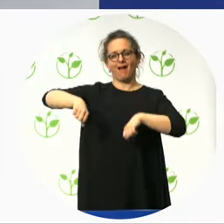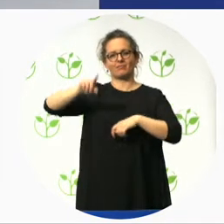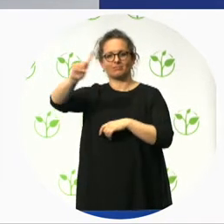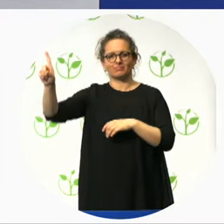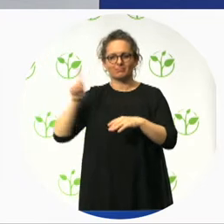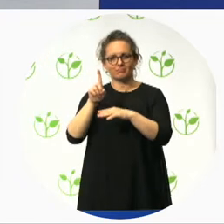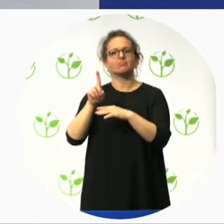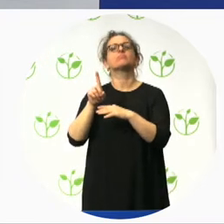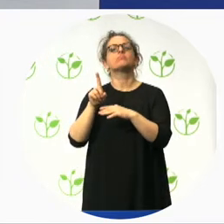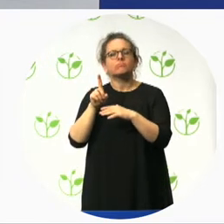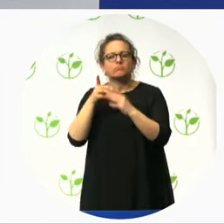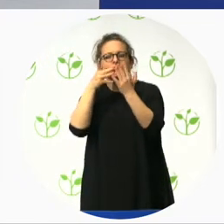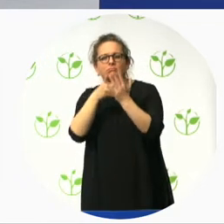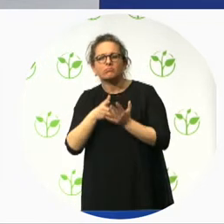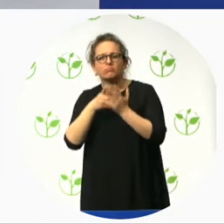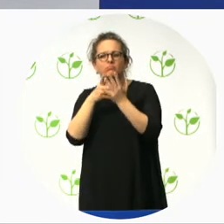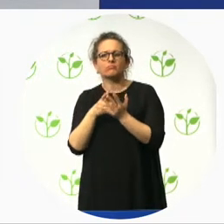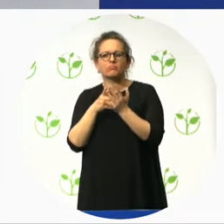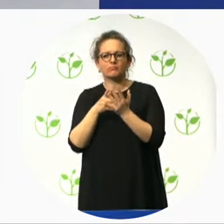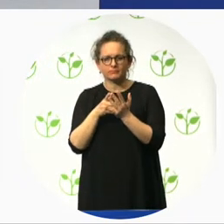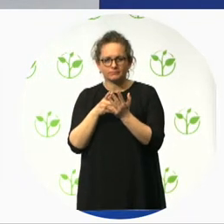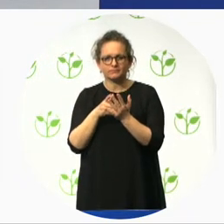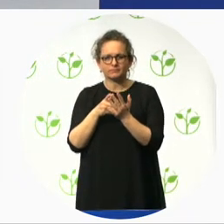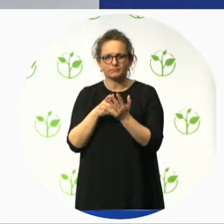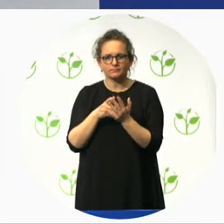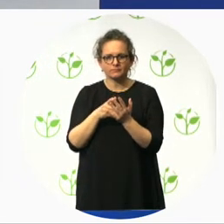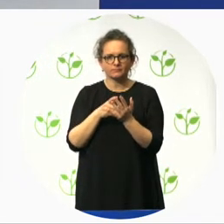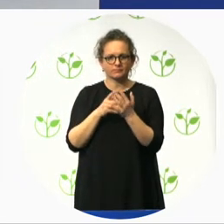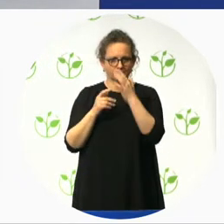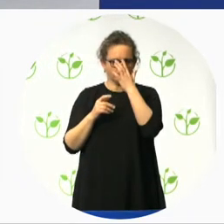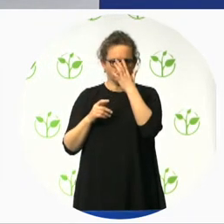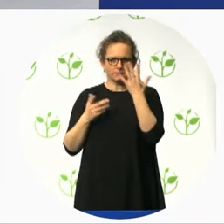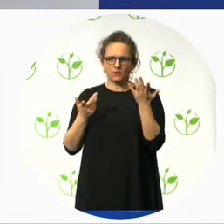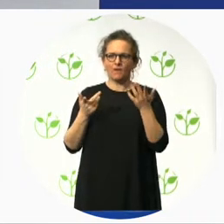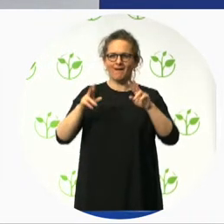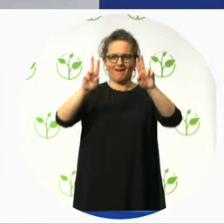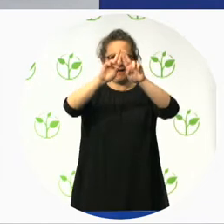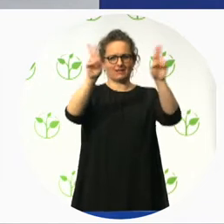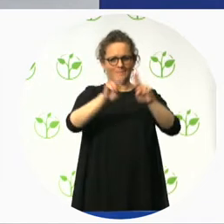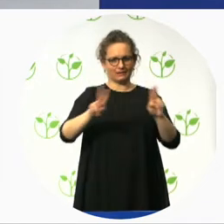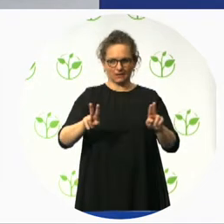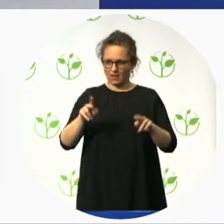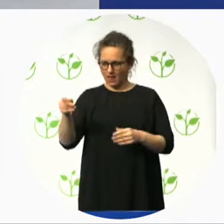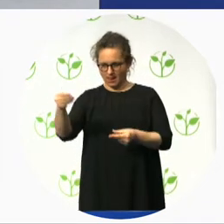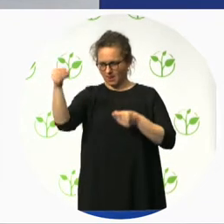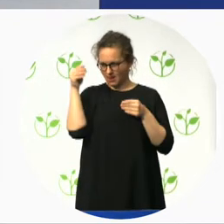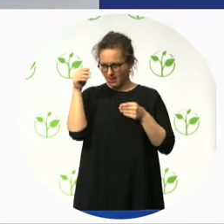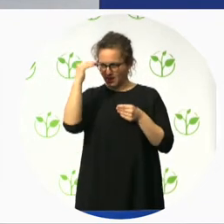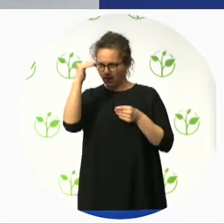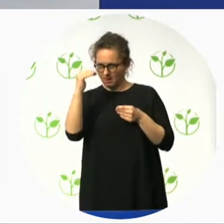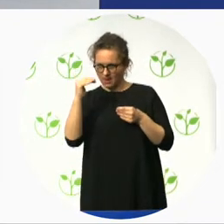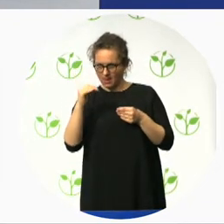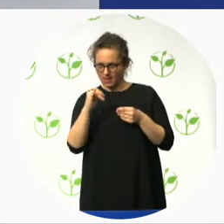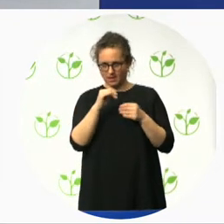seeking accessibility and professional accessibility and universal design advice. Evaluation and